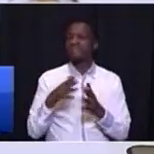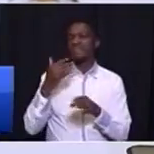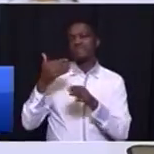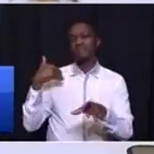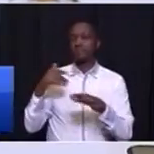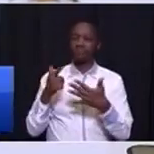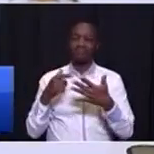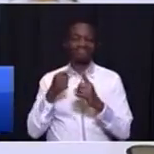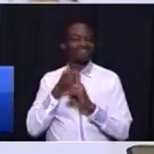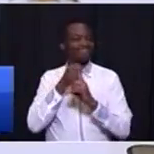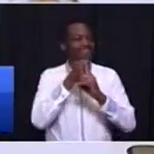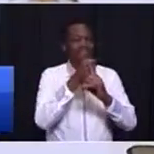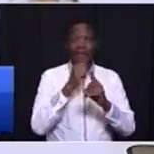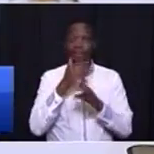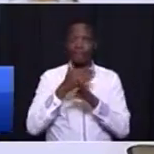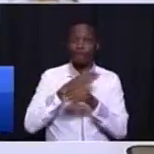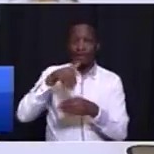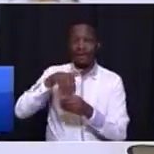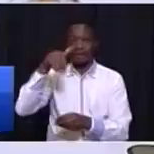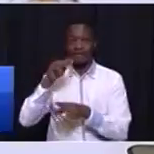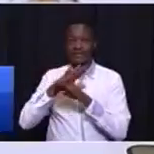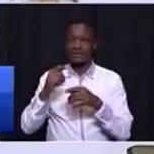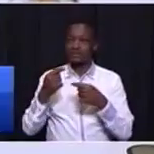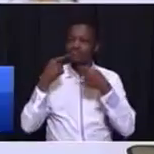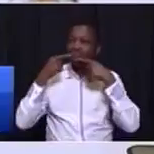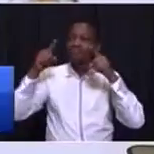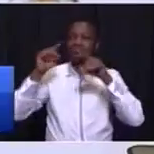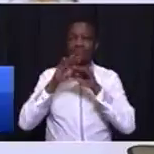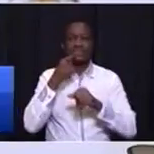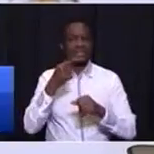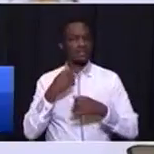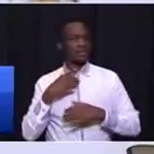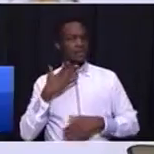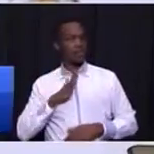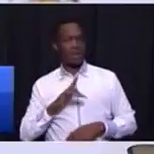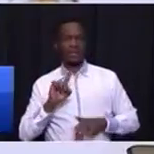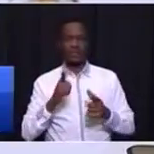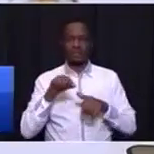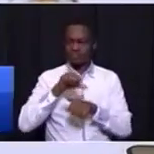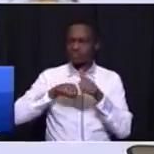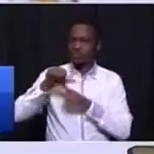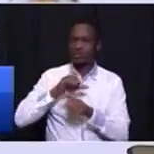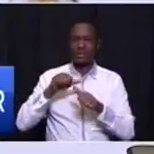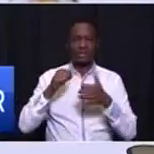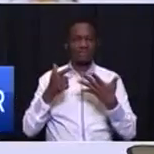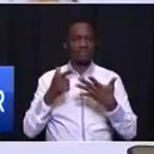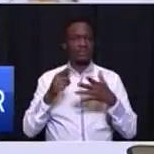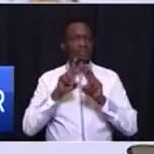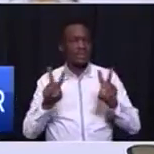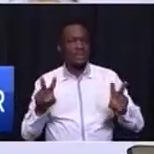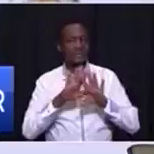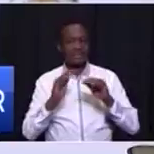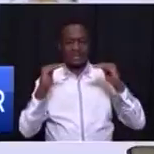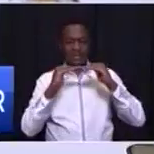citizens explicitly expressed their own desire for social justice, equity and